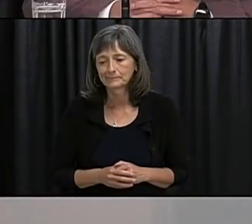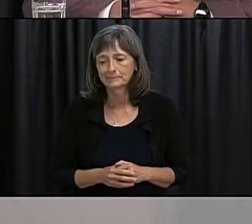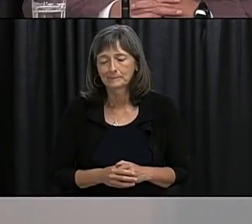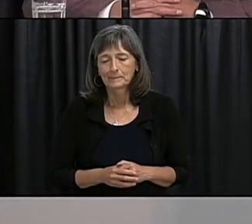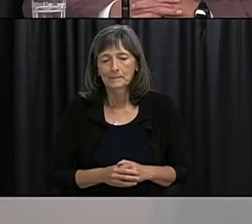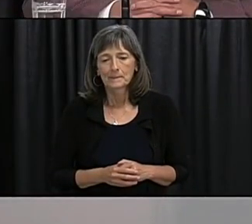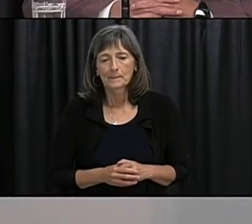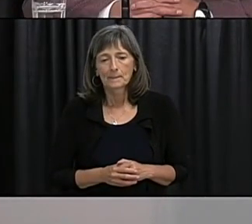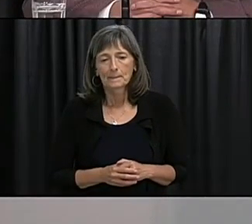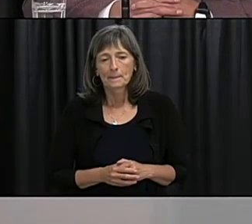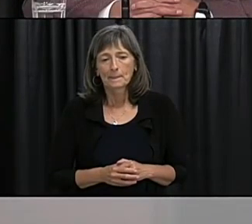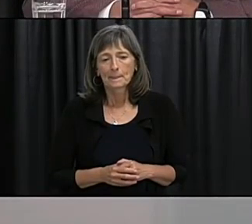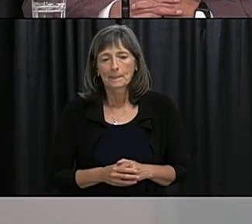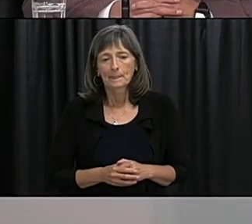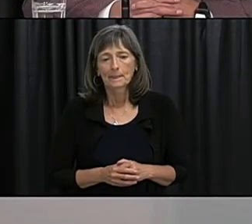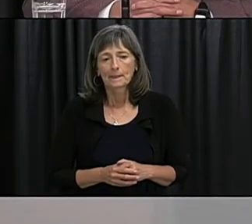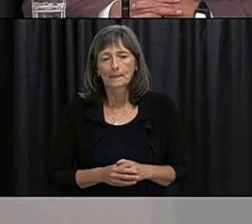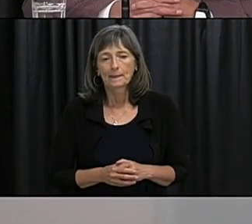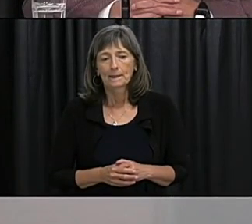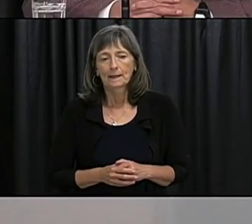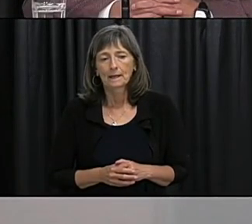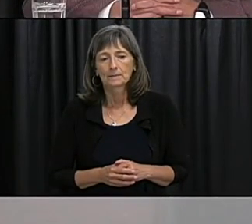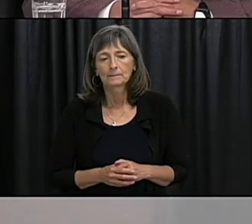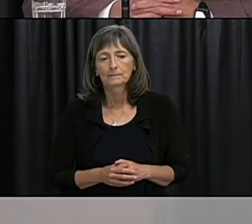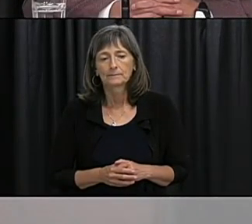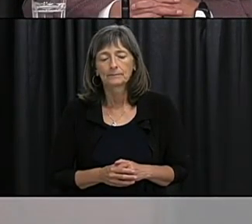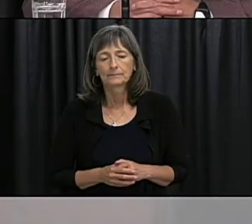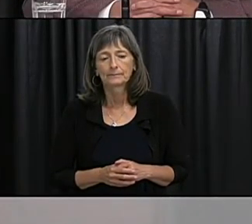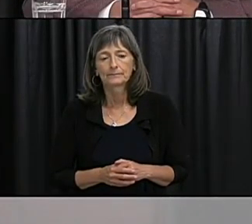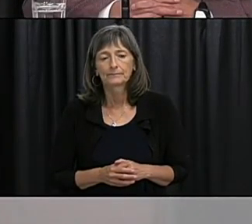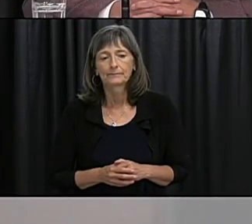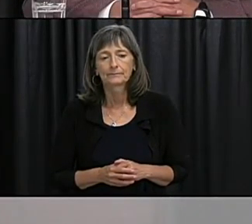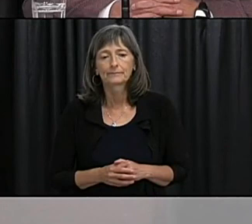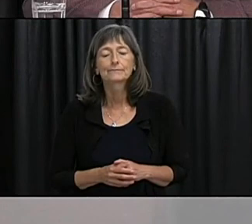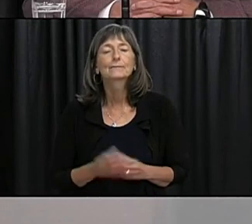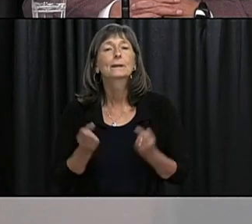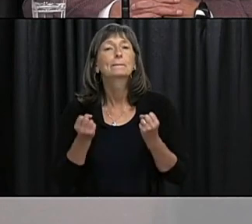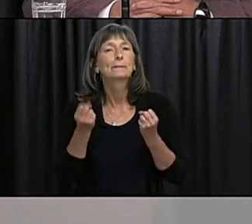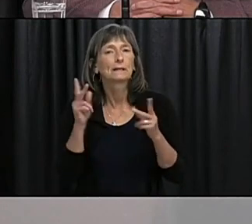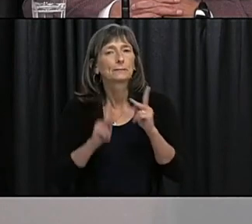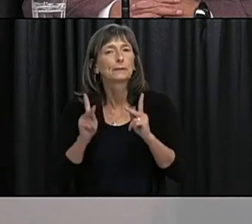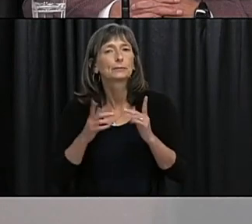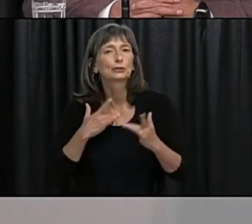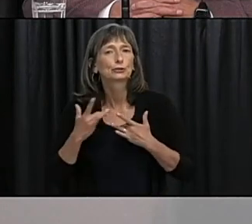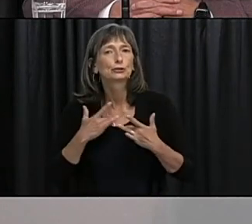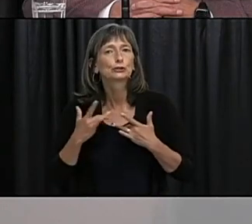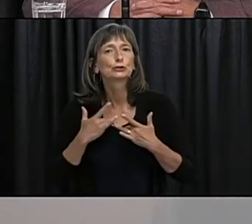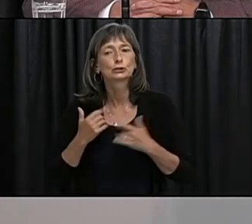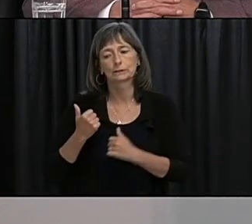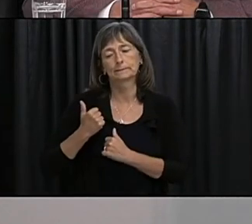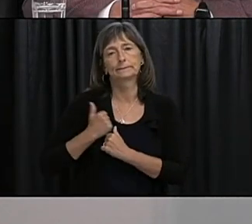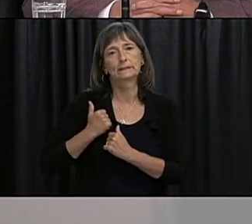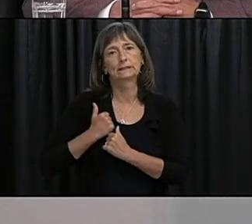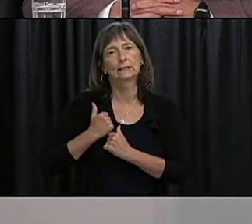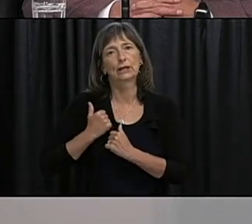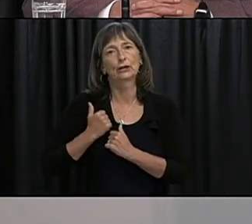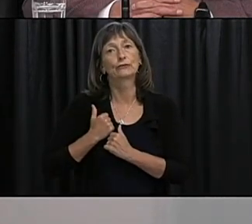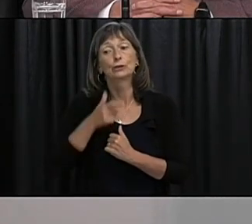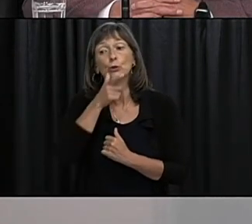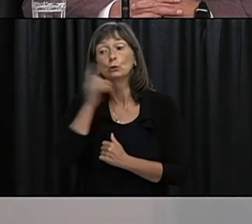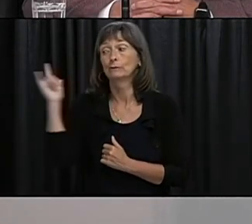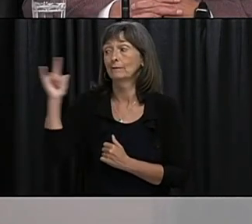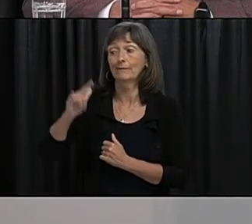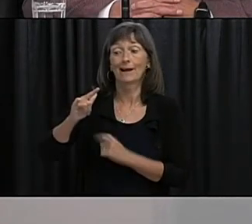thank you and we've received many calls of concerns over American air force military men and women who are here on fuel stops or layovers